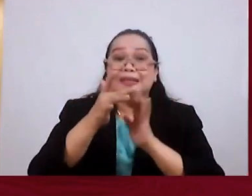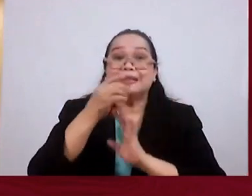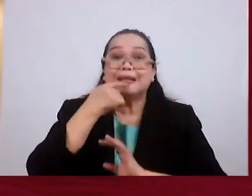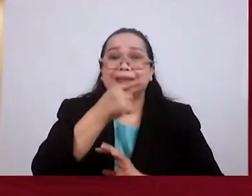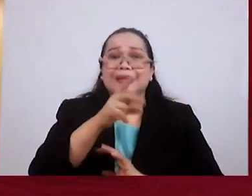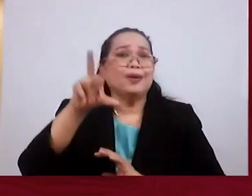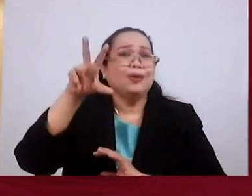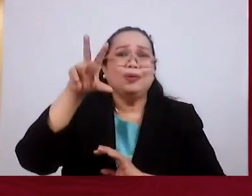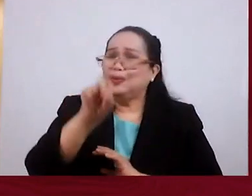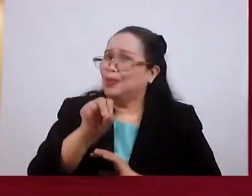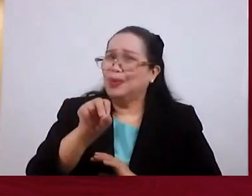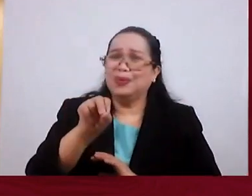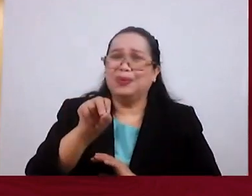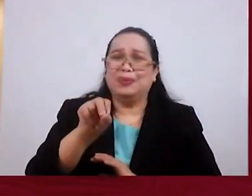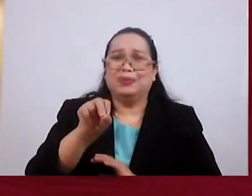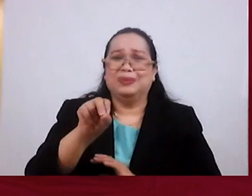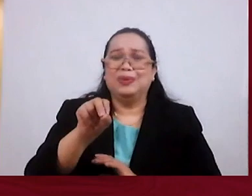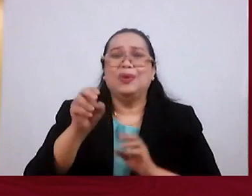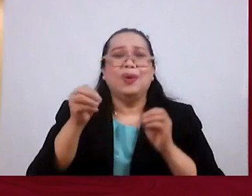So It's Not Just That